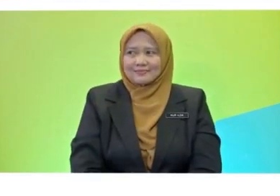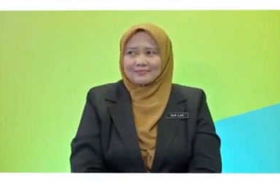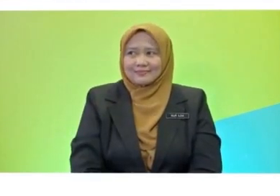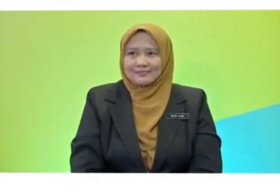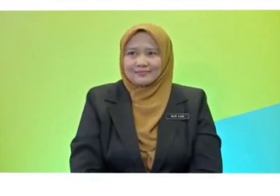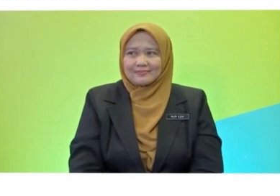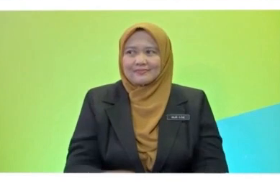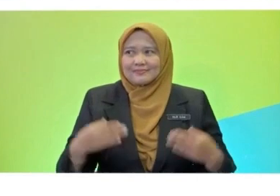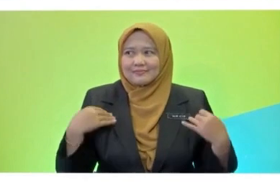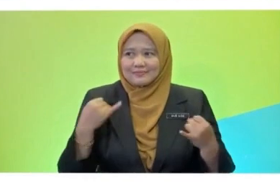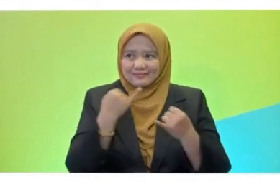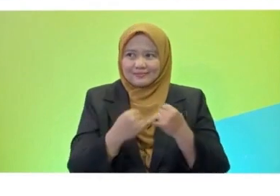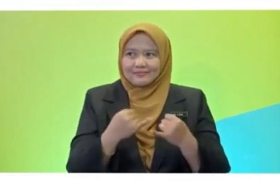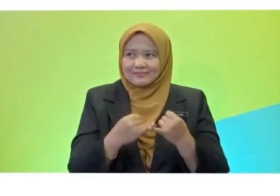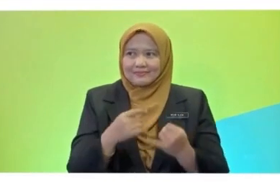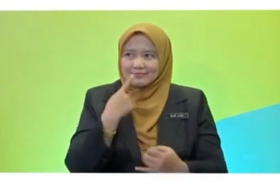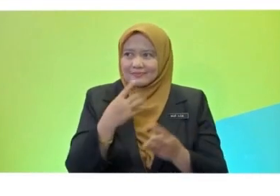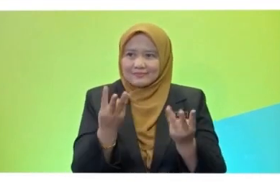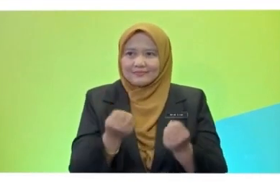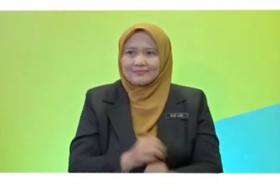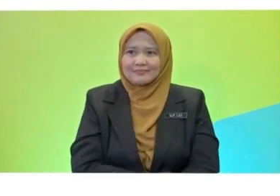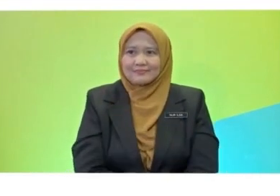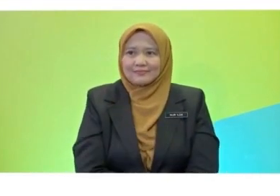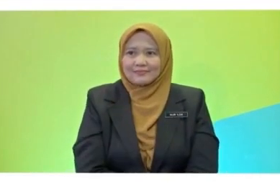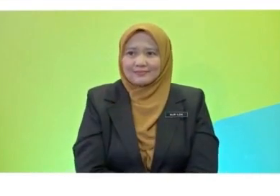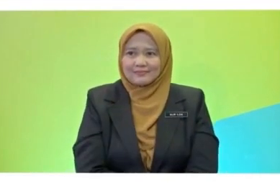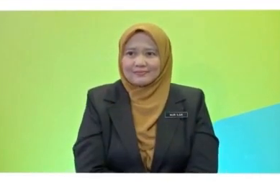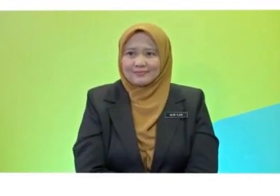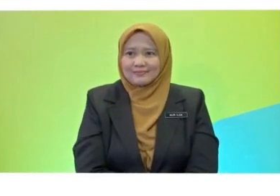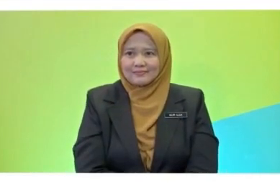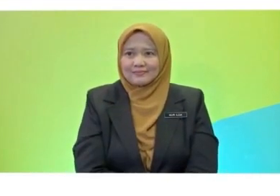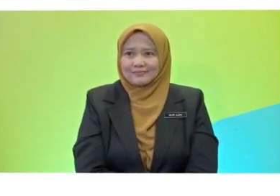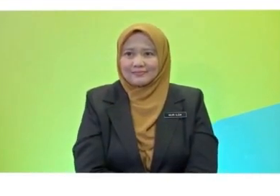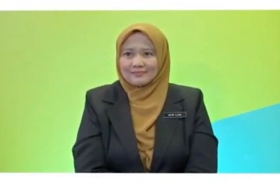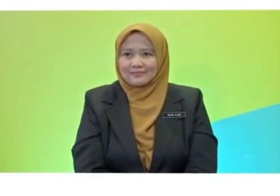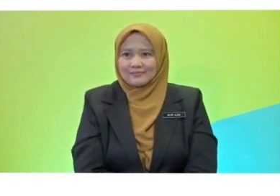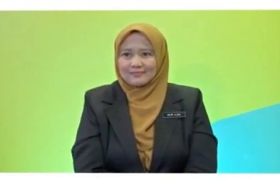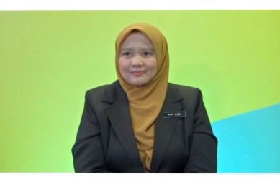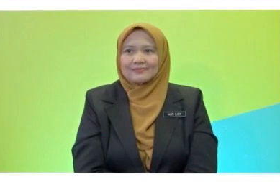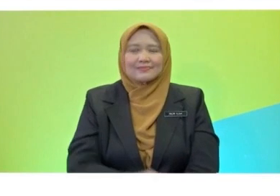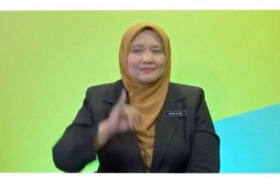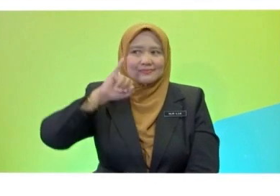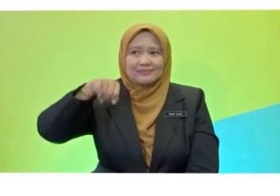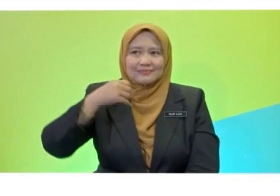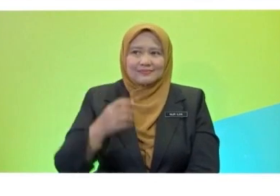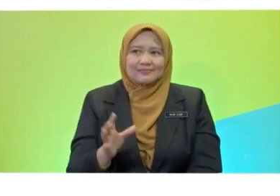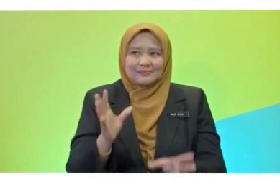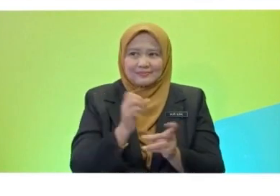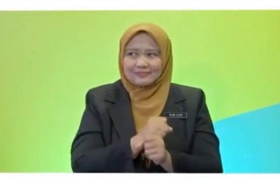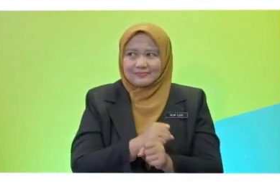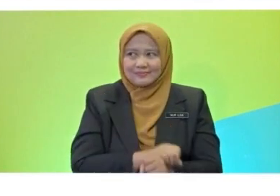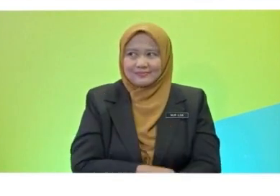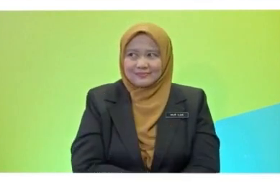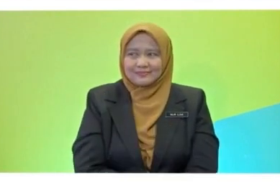bonus statement over there. Who wants to give it a go? Okay, who wants to try? First come, first serve. Raise your hand. Okay, I saw Joel